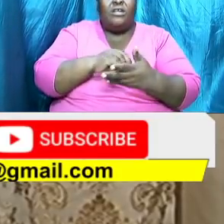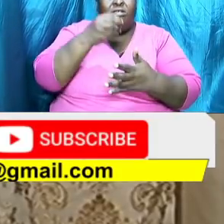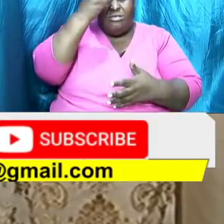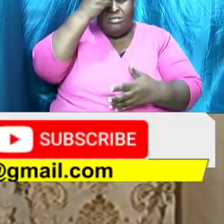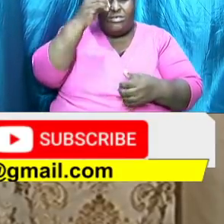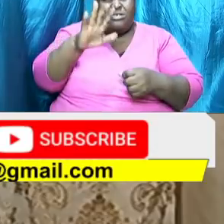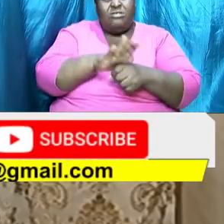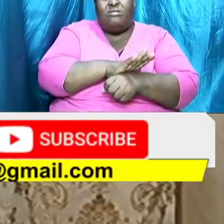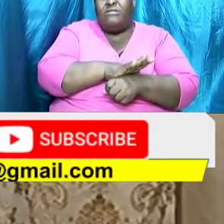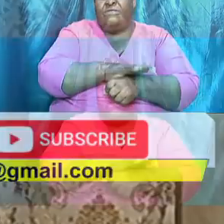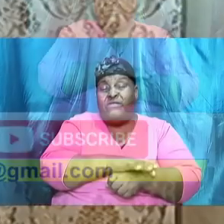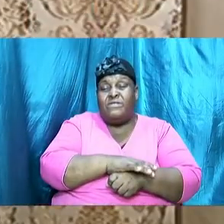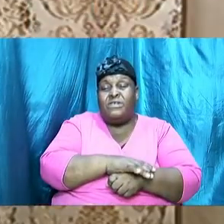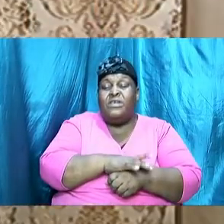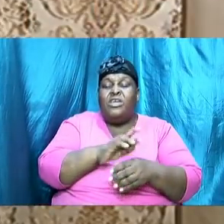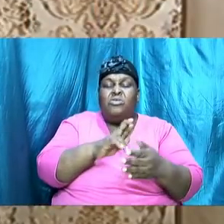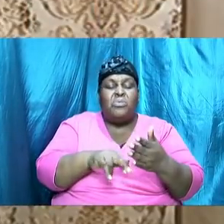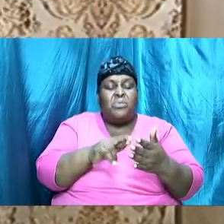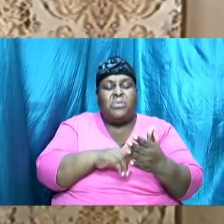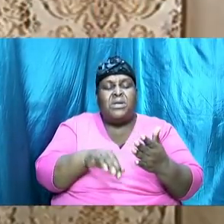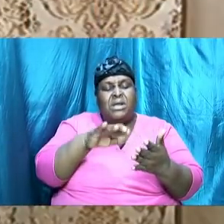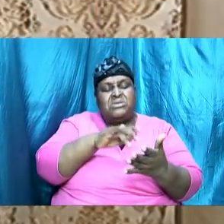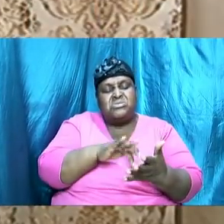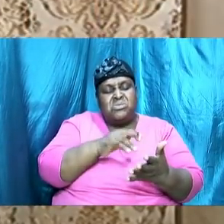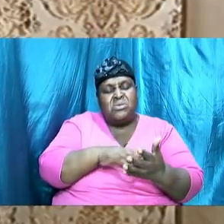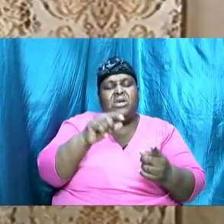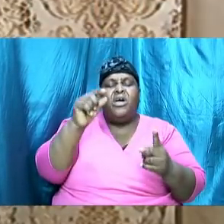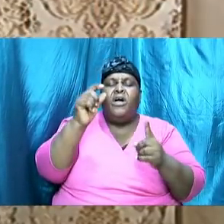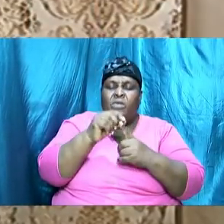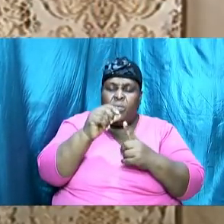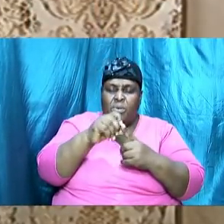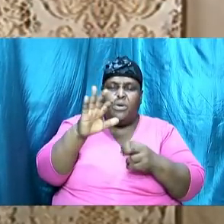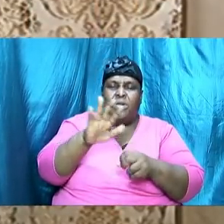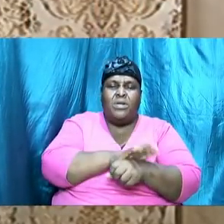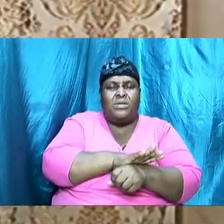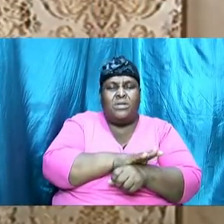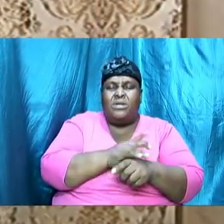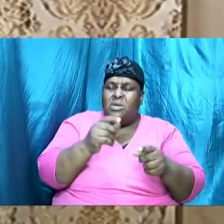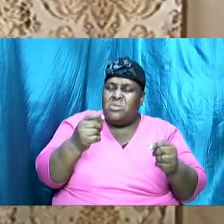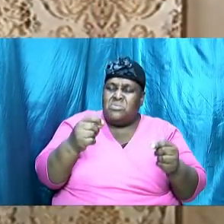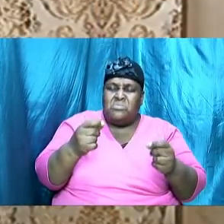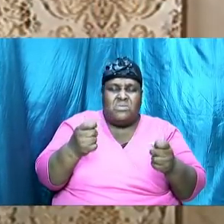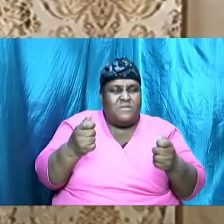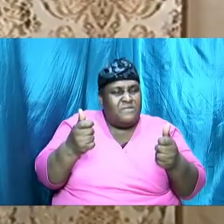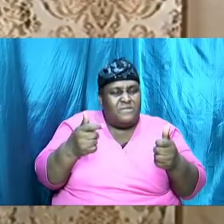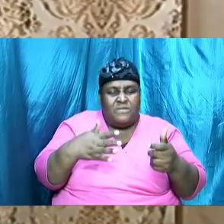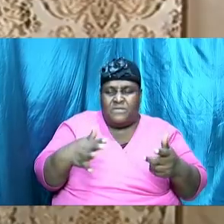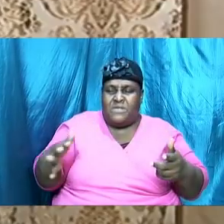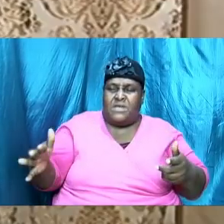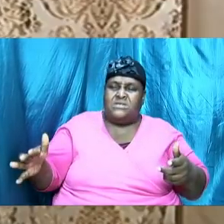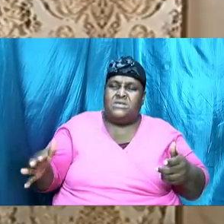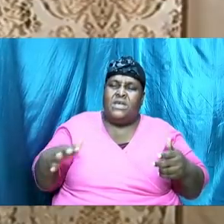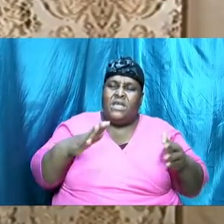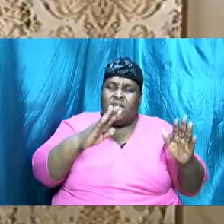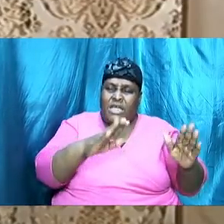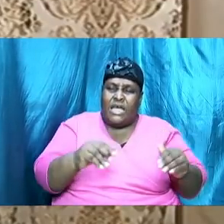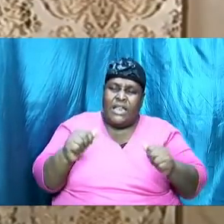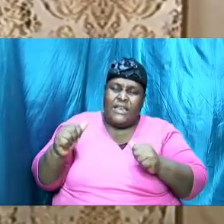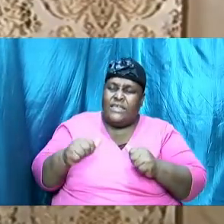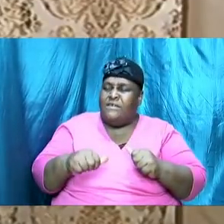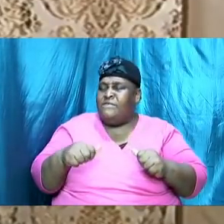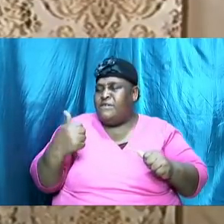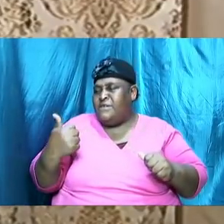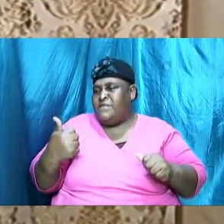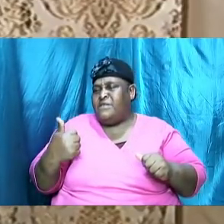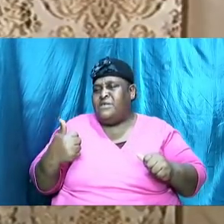drilled into the world enough to know that doing a few things and leaving out others